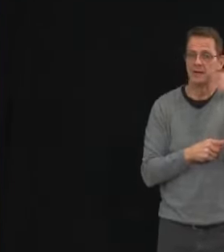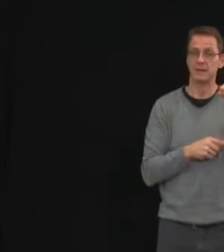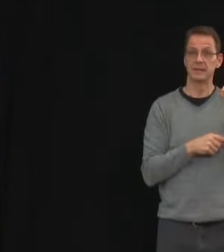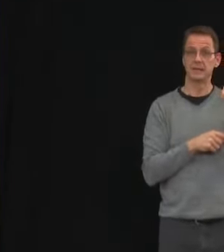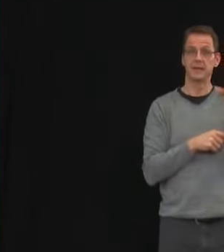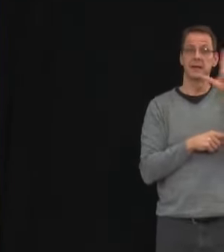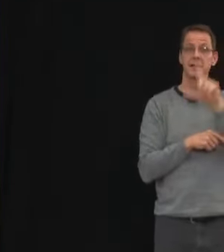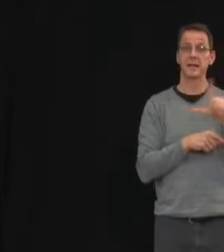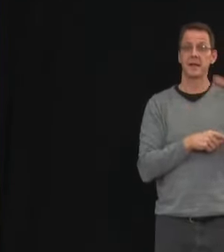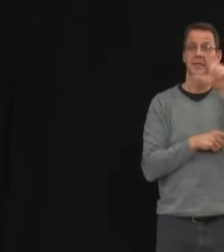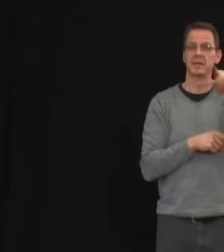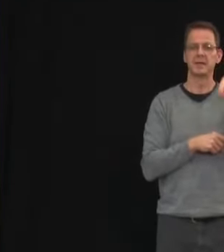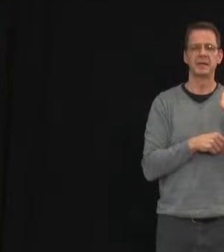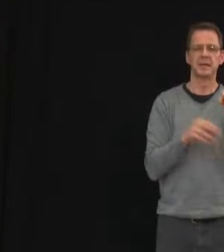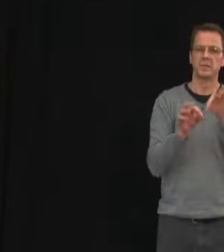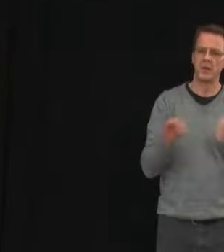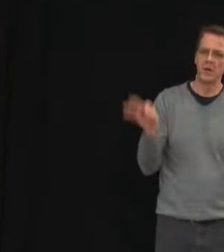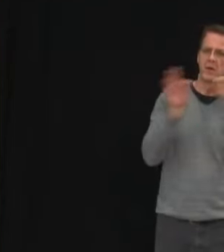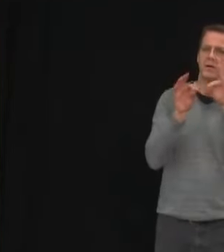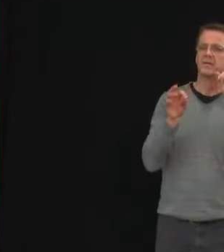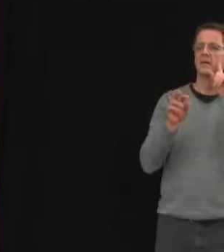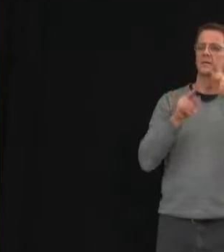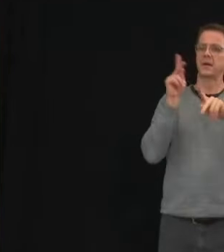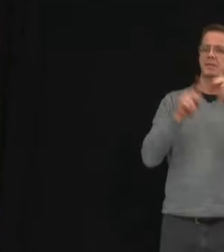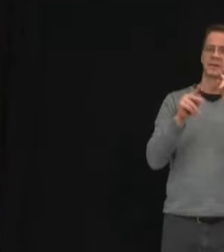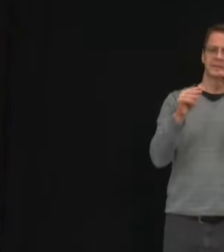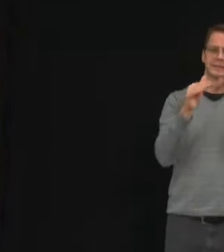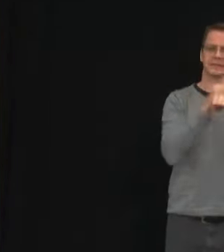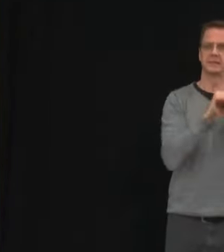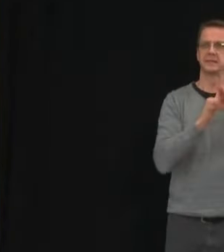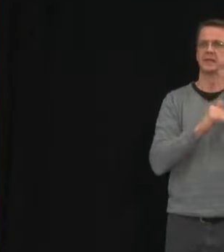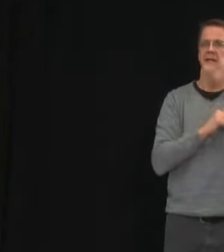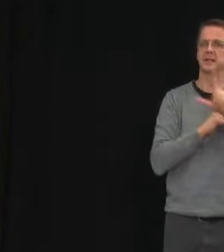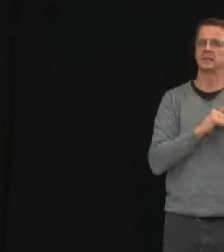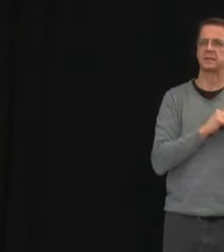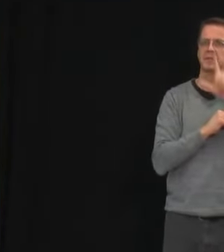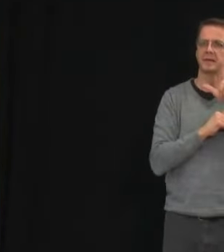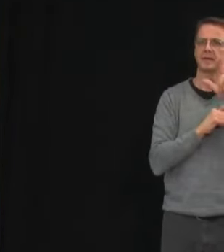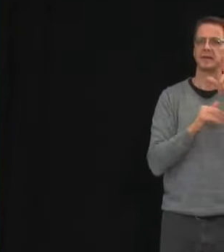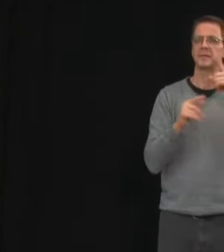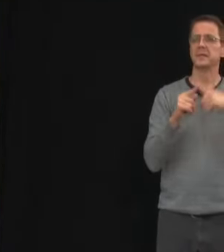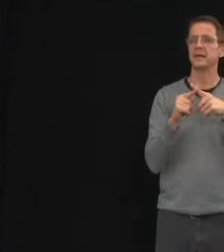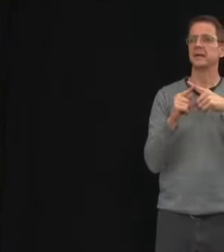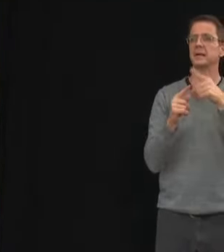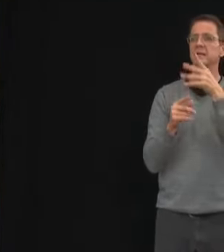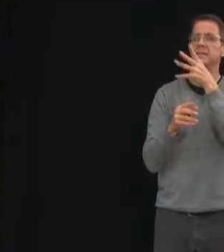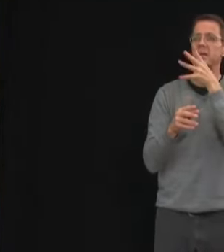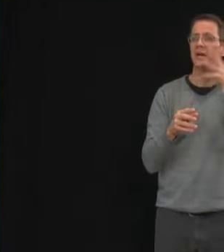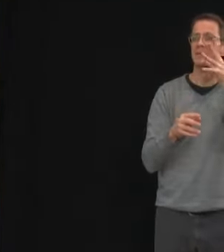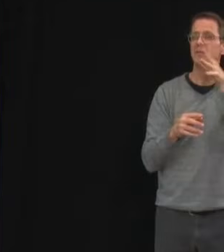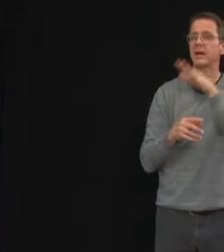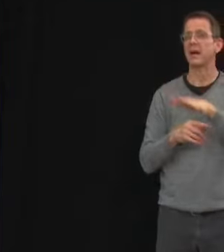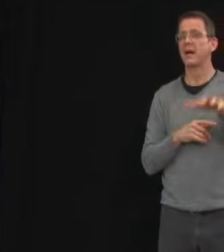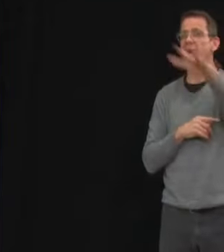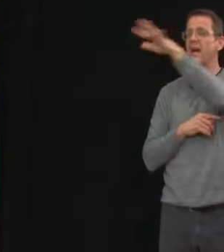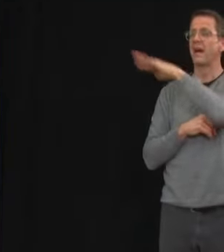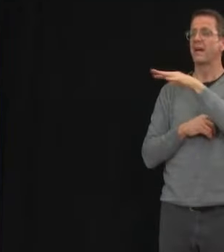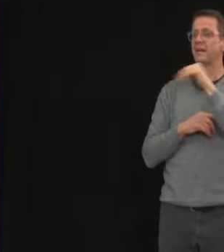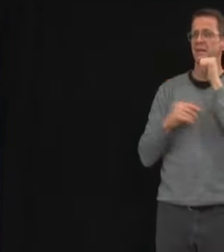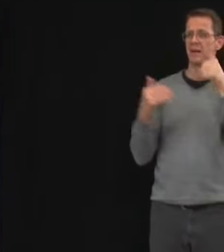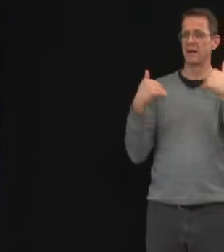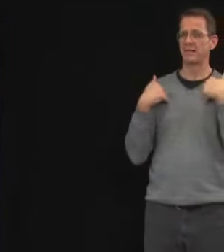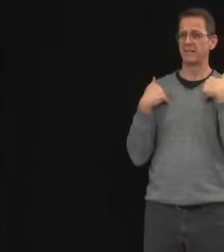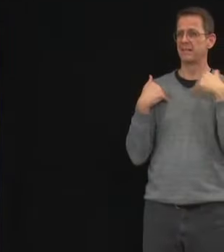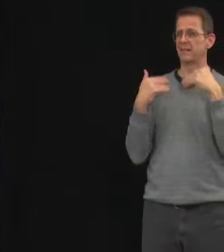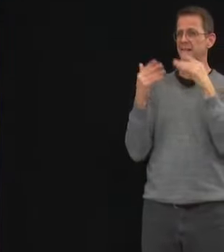the second adults will be allowed to restart their fitness routines. Low intensity individual and group fitness activities will